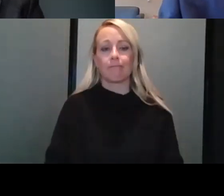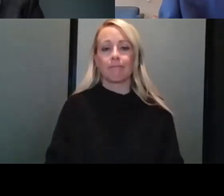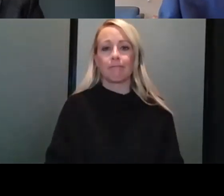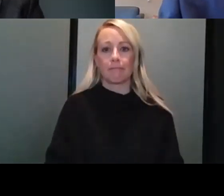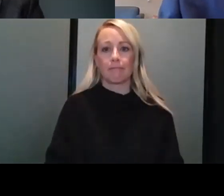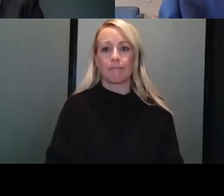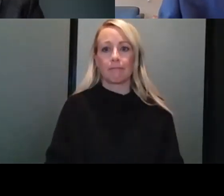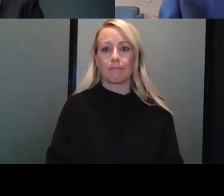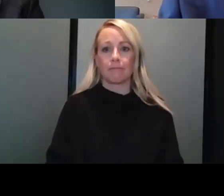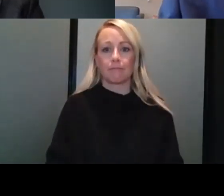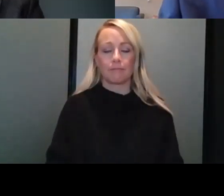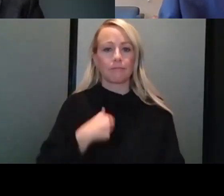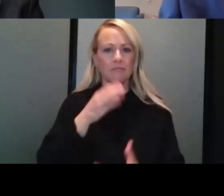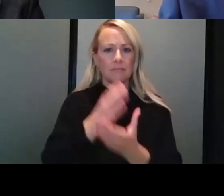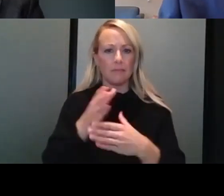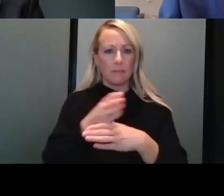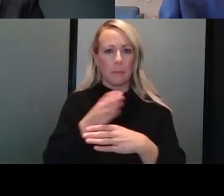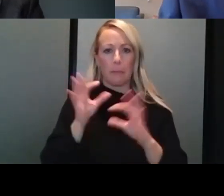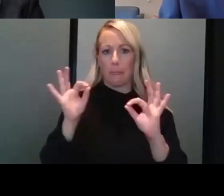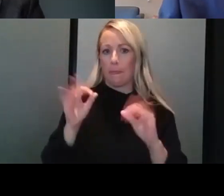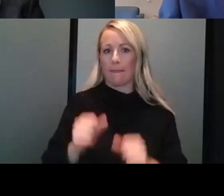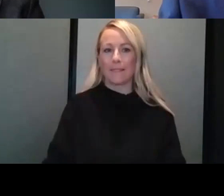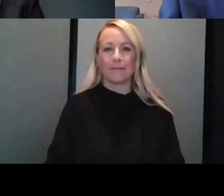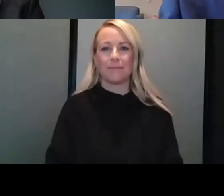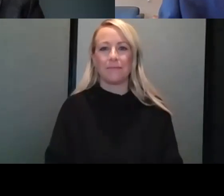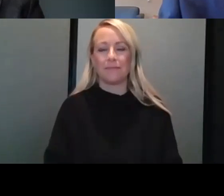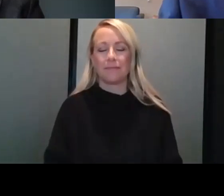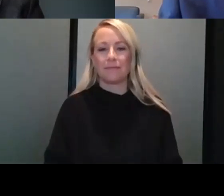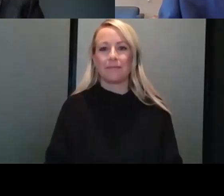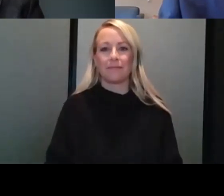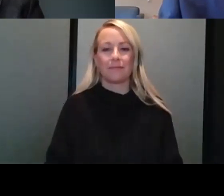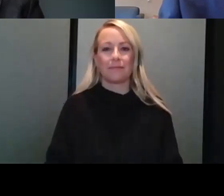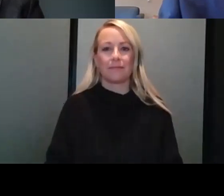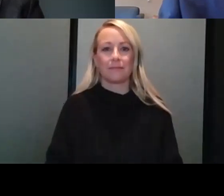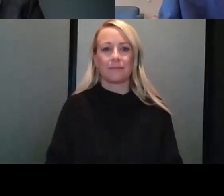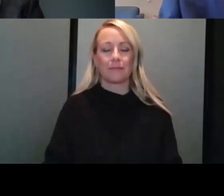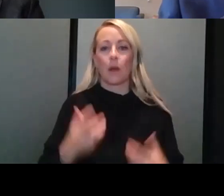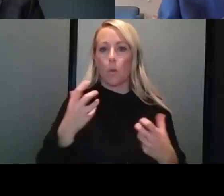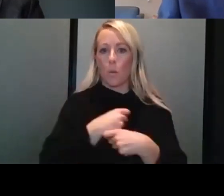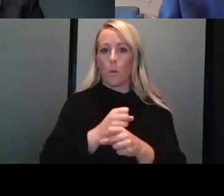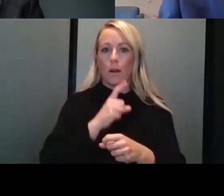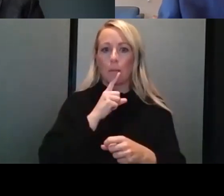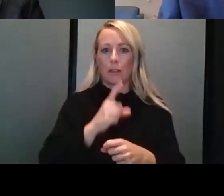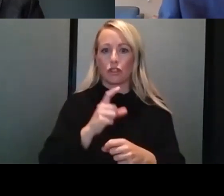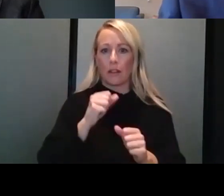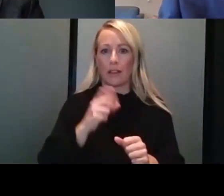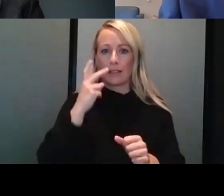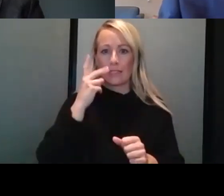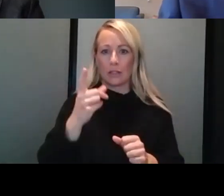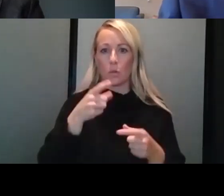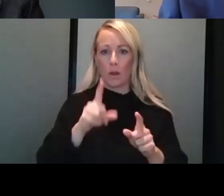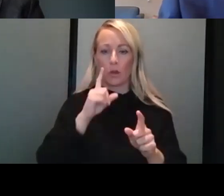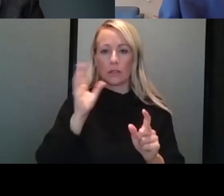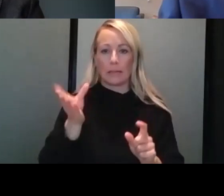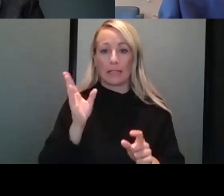You want me to stop sharing now, Brooke? I stopped sharing for you. Thank you. Want to make sure they could get some shots of you as well as you were speaking.